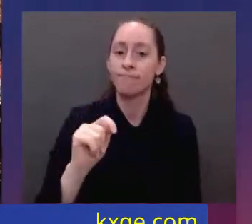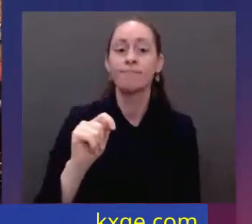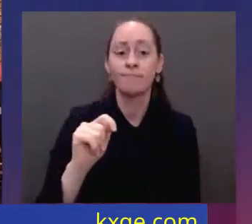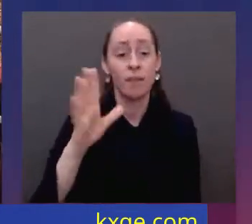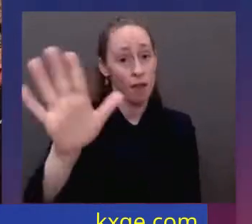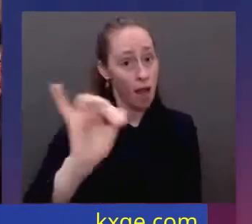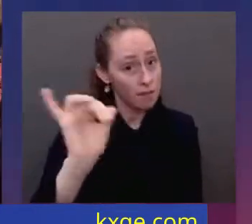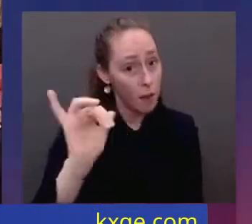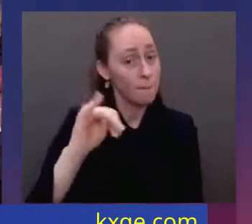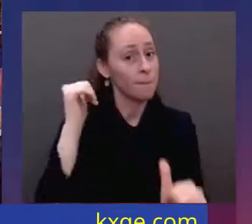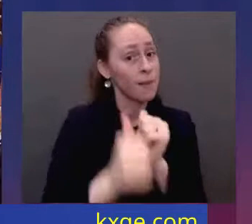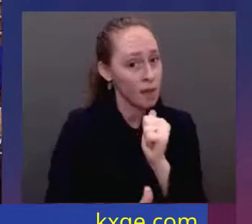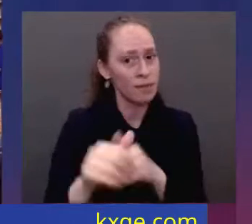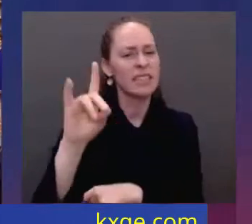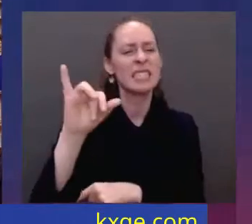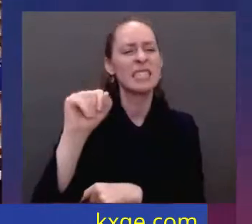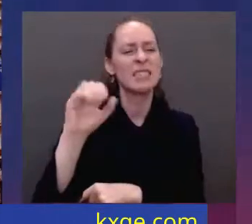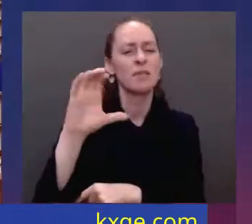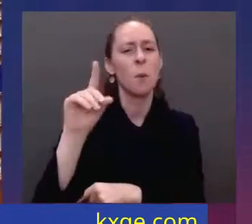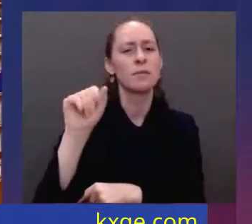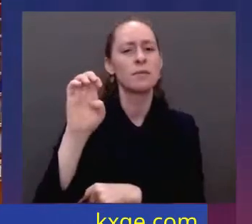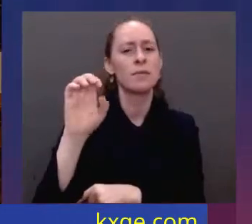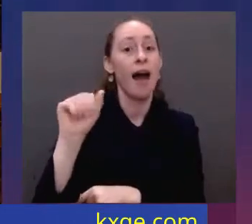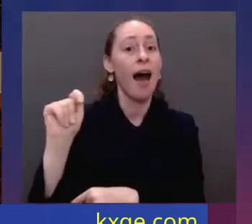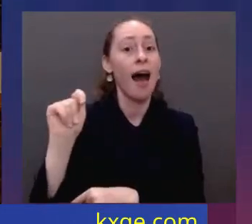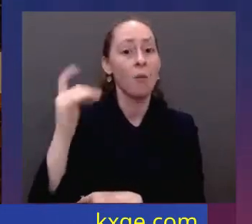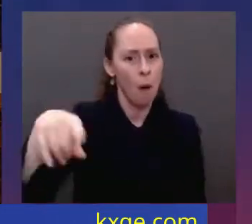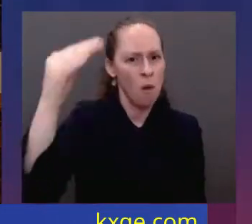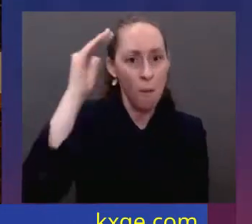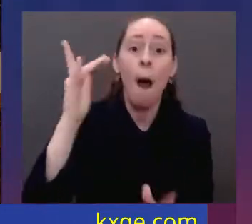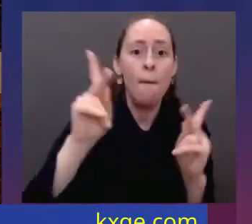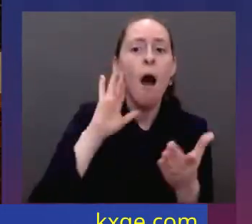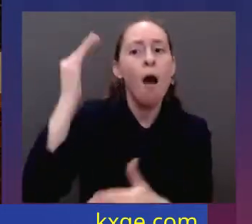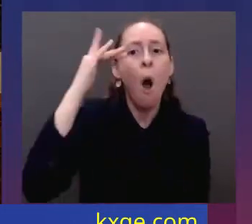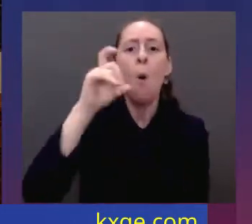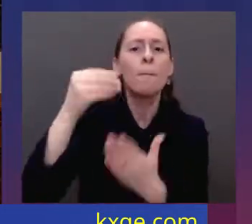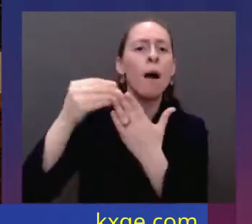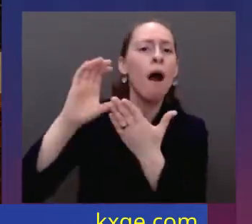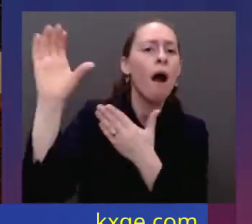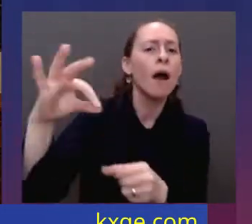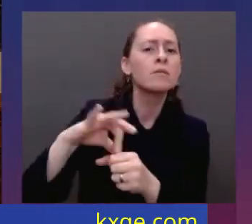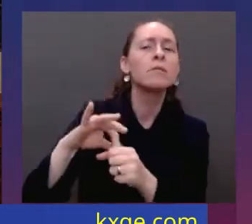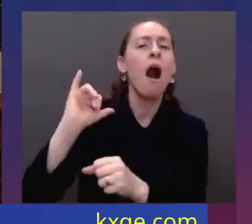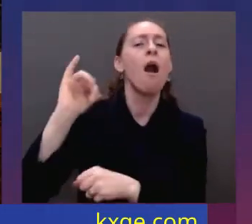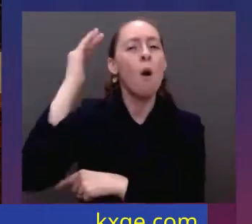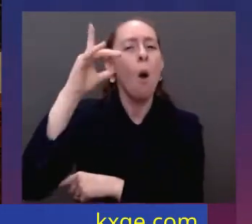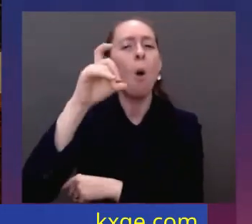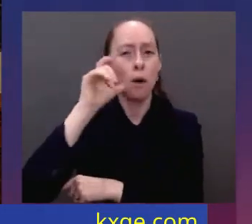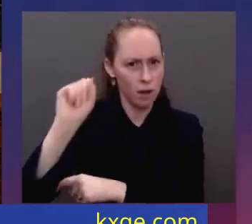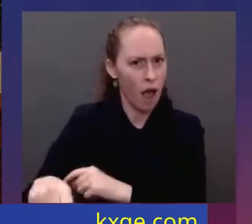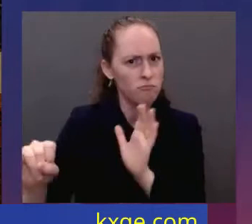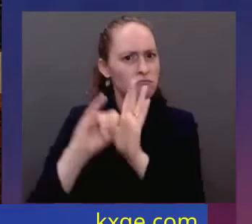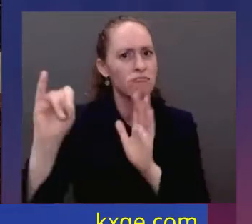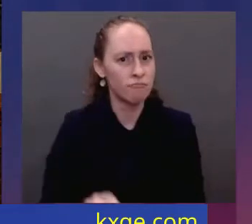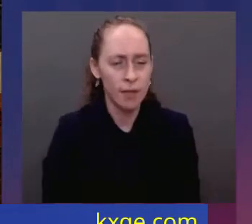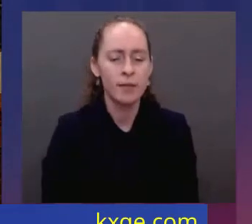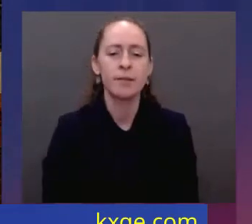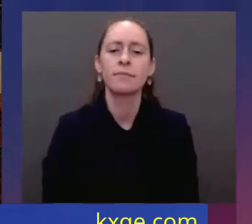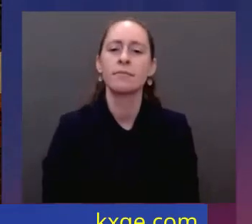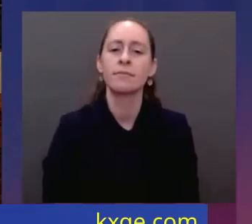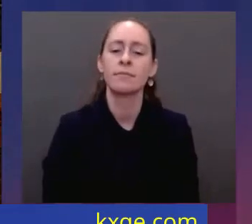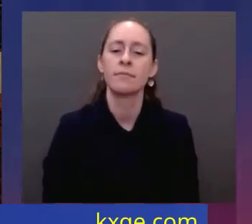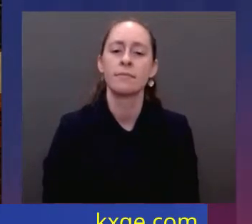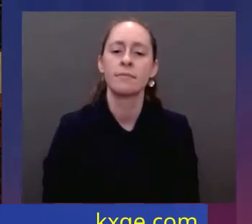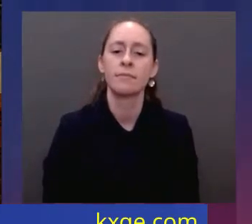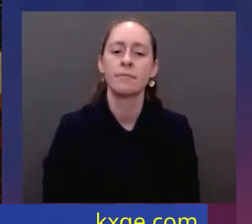who's funding our election. Look, tonight, I'd like to honor someone who dedicated his life to serve this country. Justice Breyer, an Army